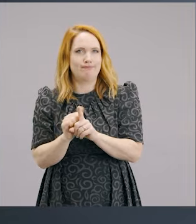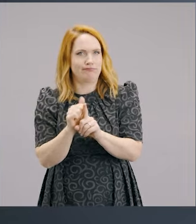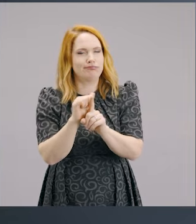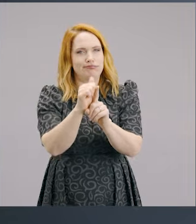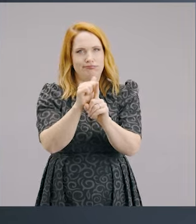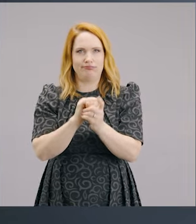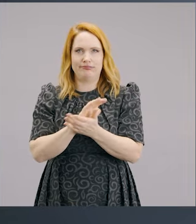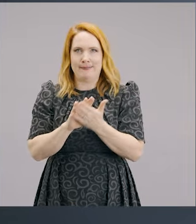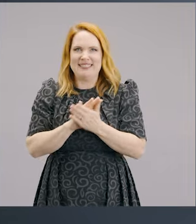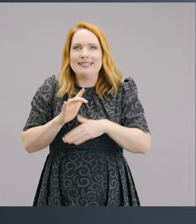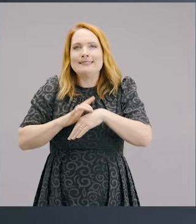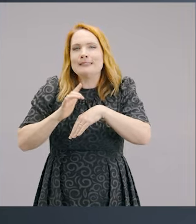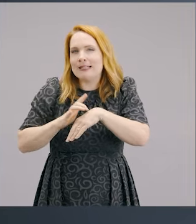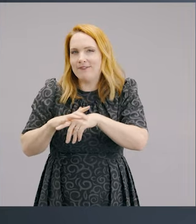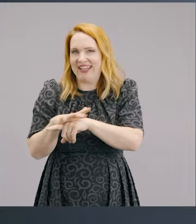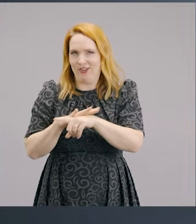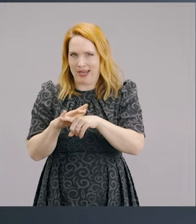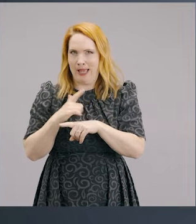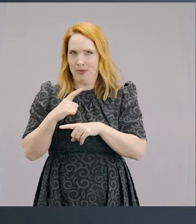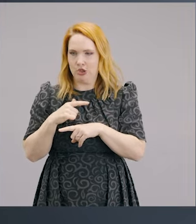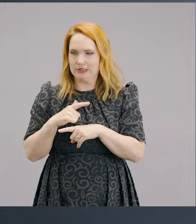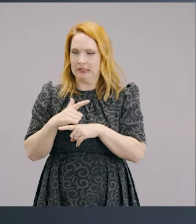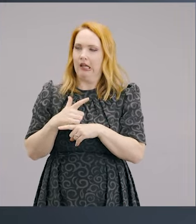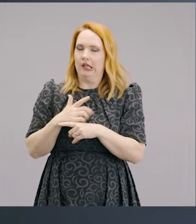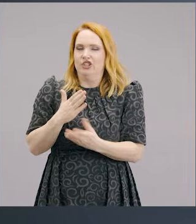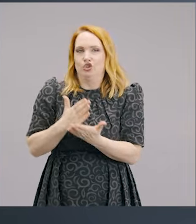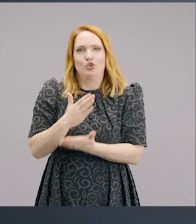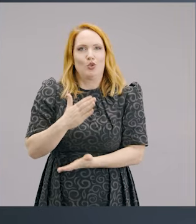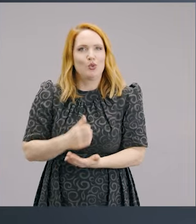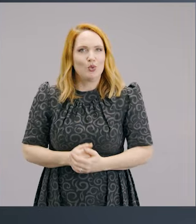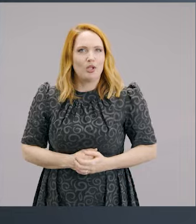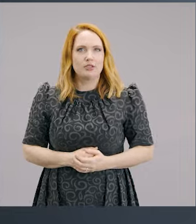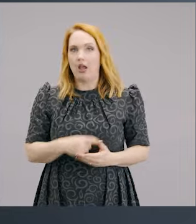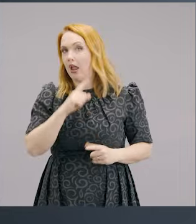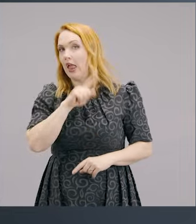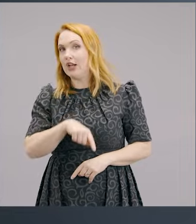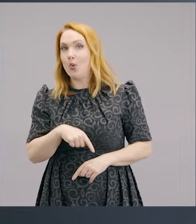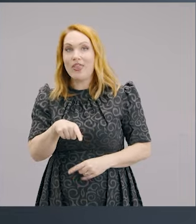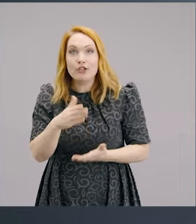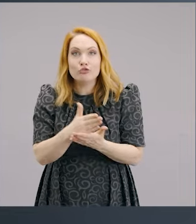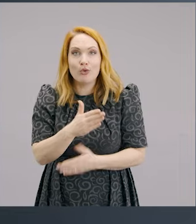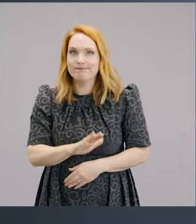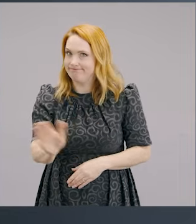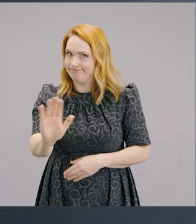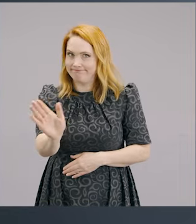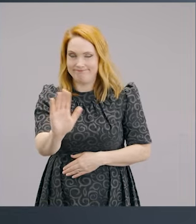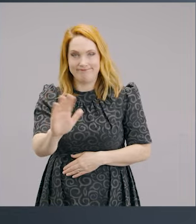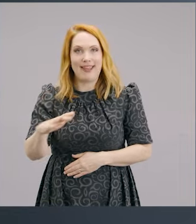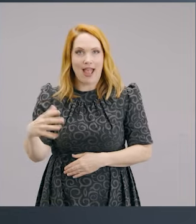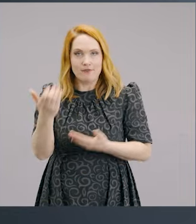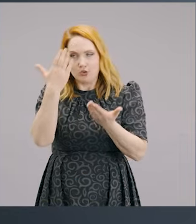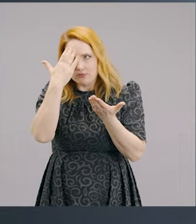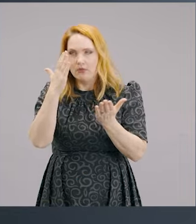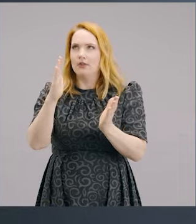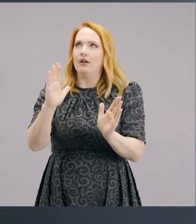It means it's pressing on a button. And instead of running away from the button, you need to face it head on and say, what is the